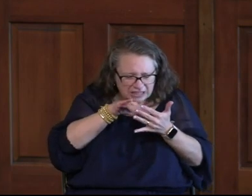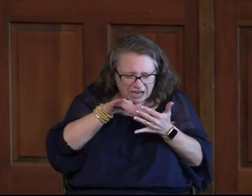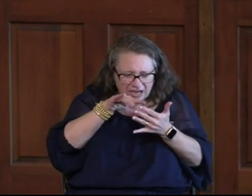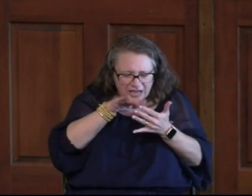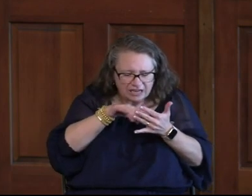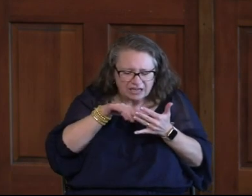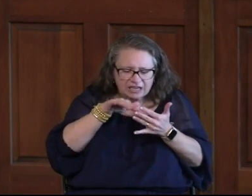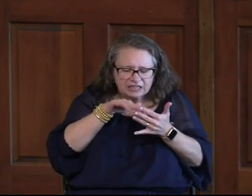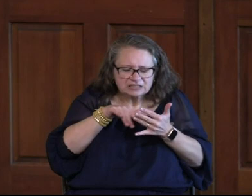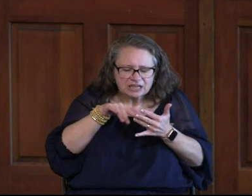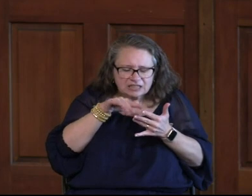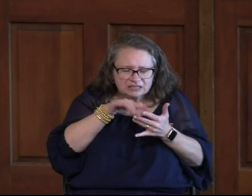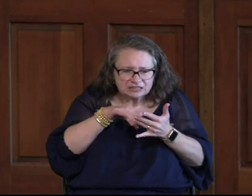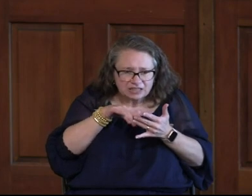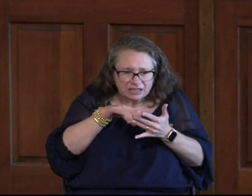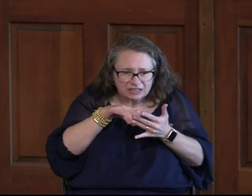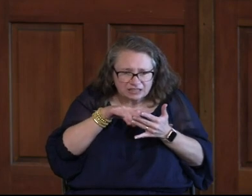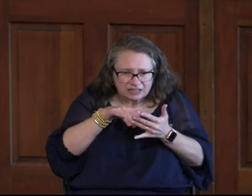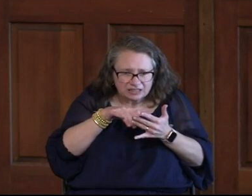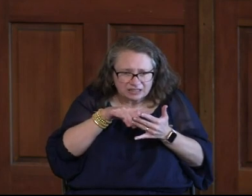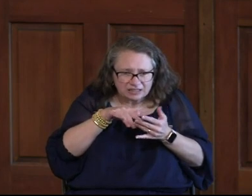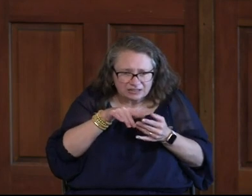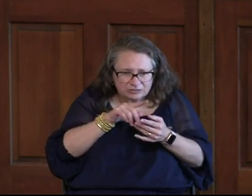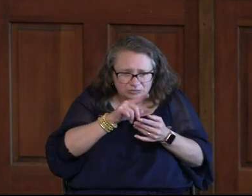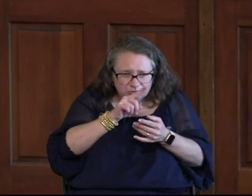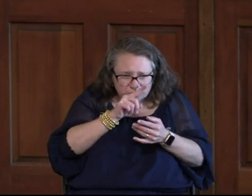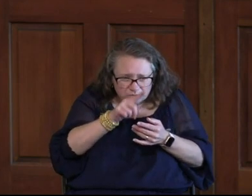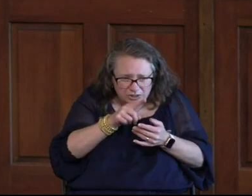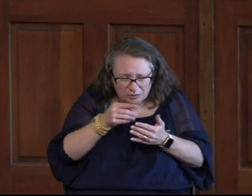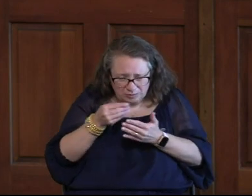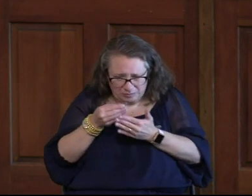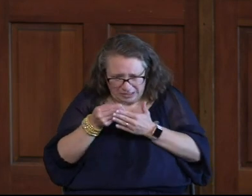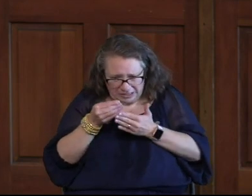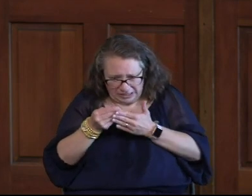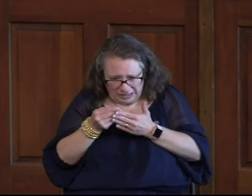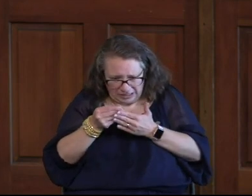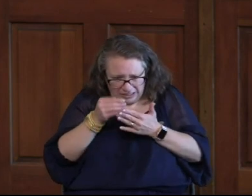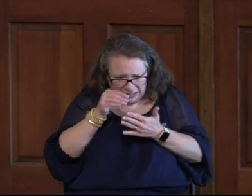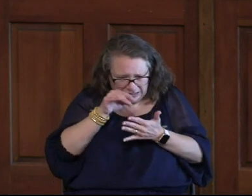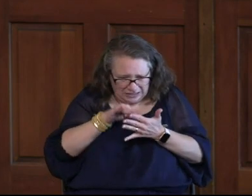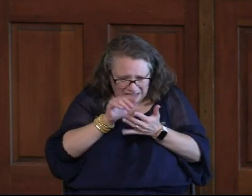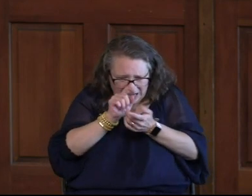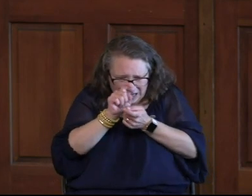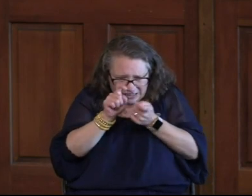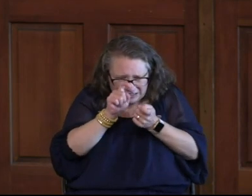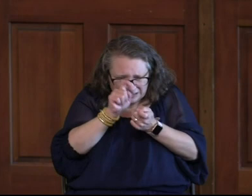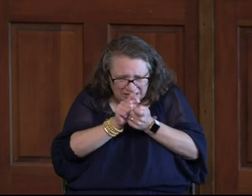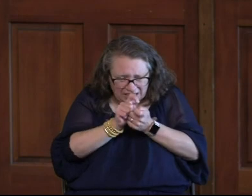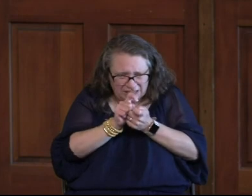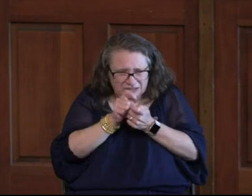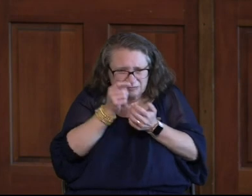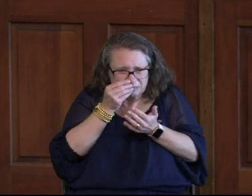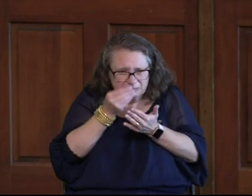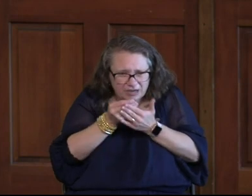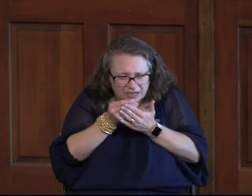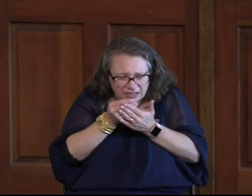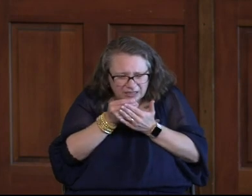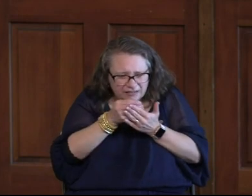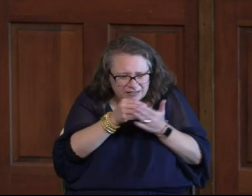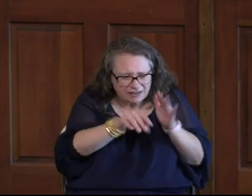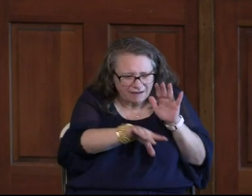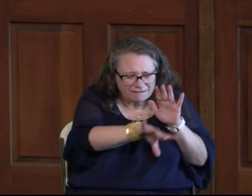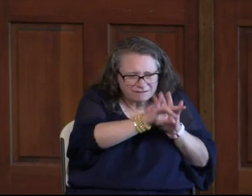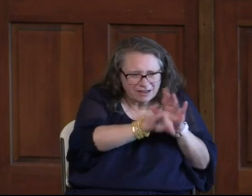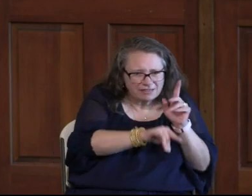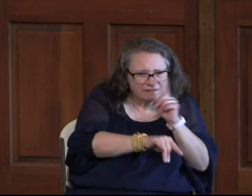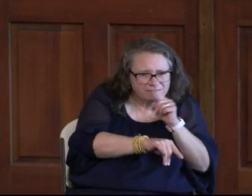good Counterfeits No they Study the Real thing They study The actual Currency And that's How they Find the